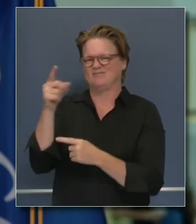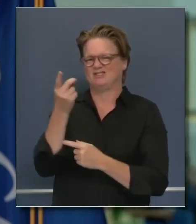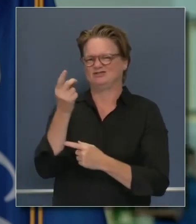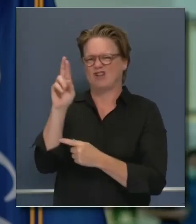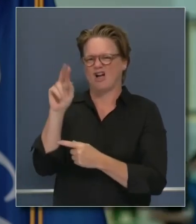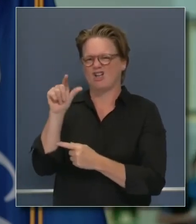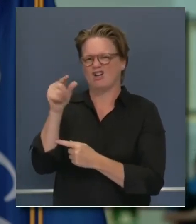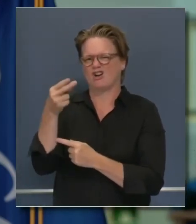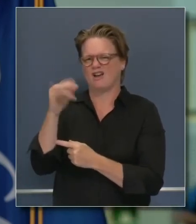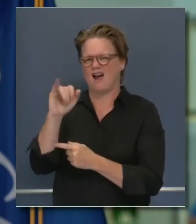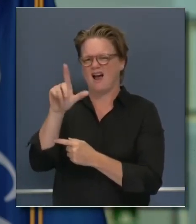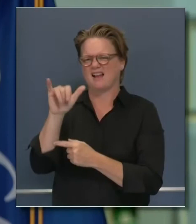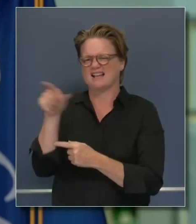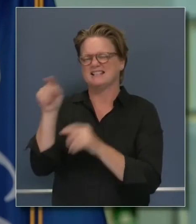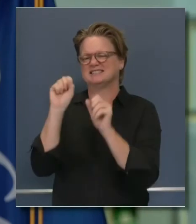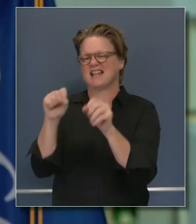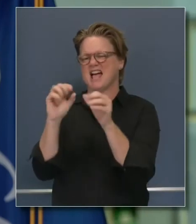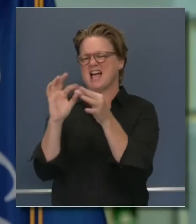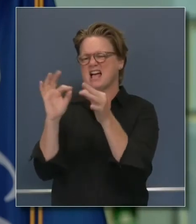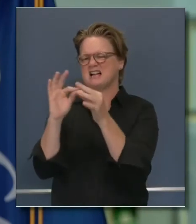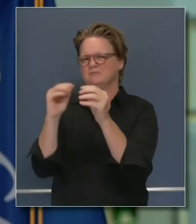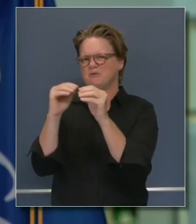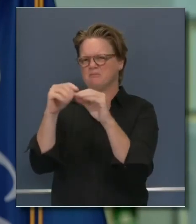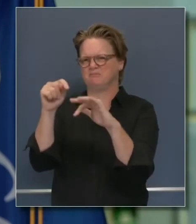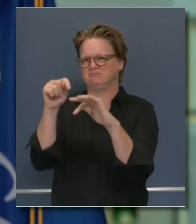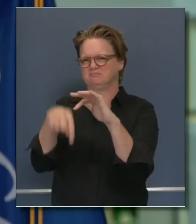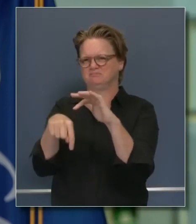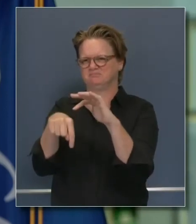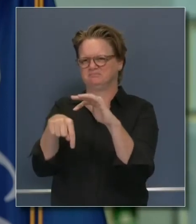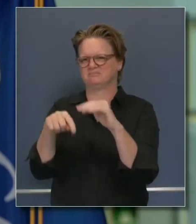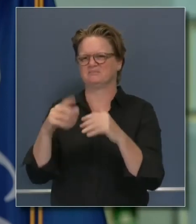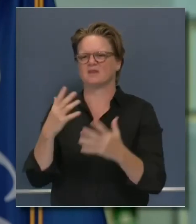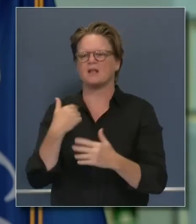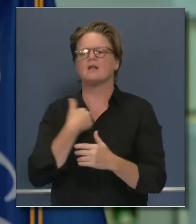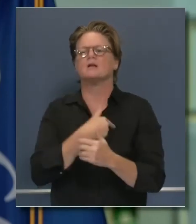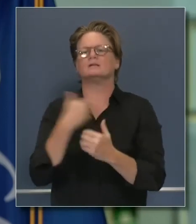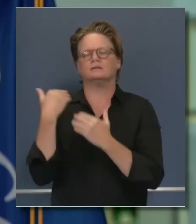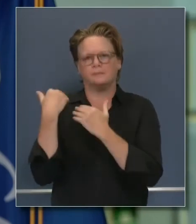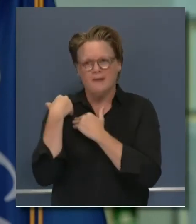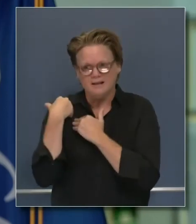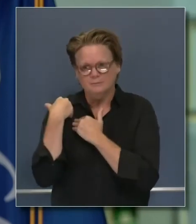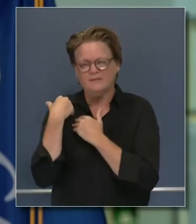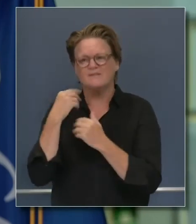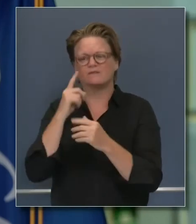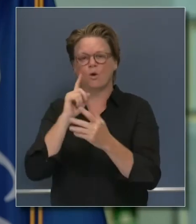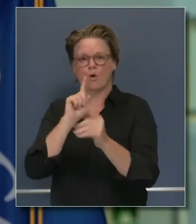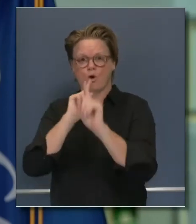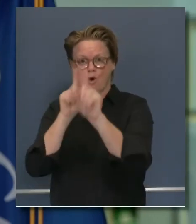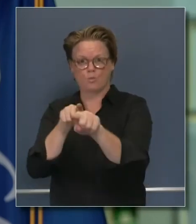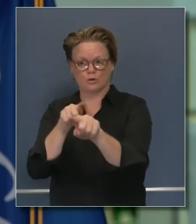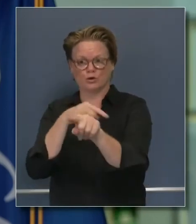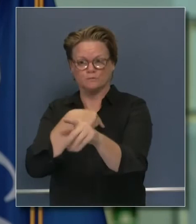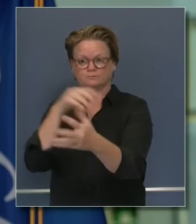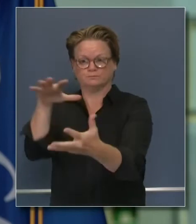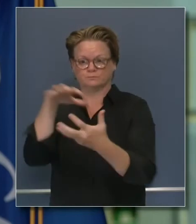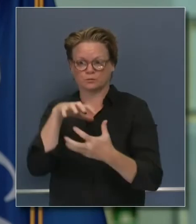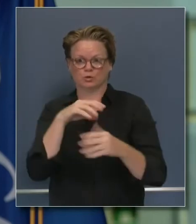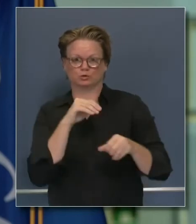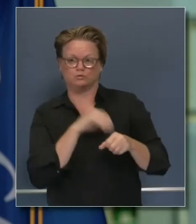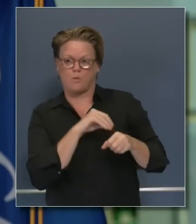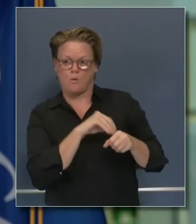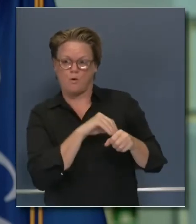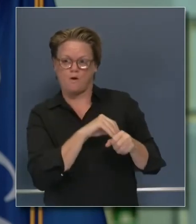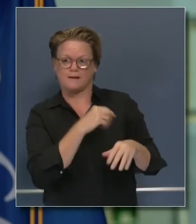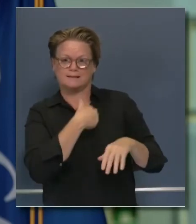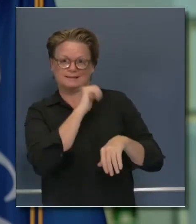which means transporting the tests, how we're responsible for building out the lab site, and how we have